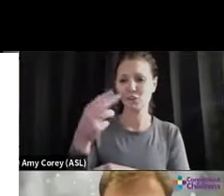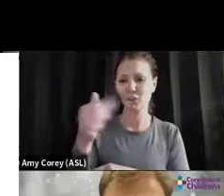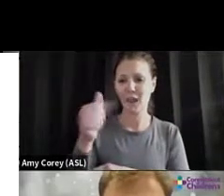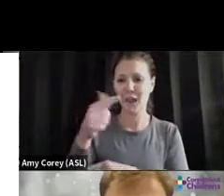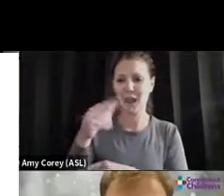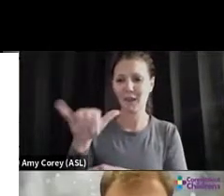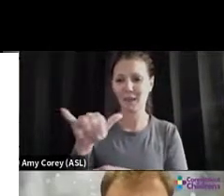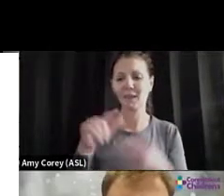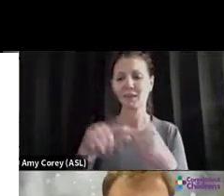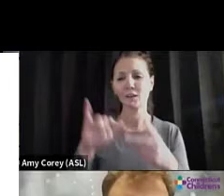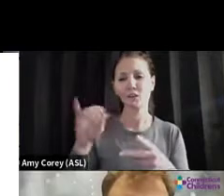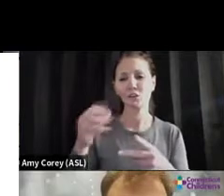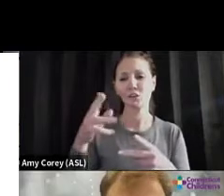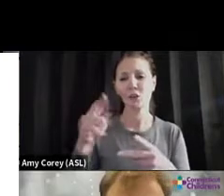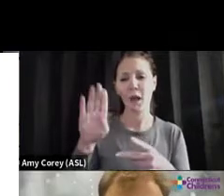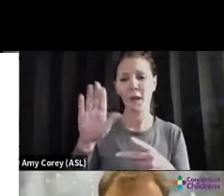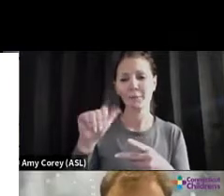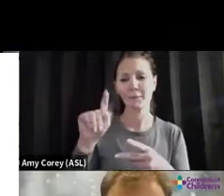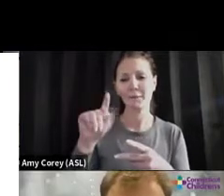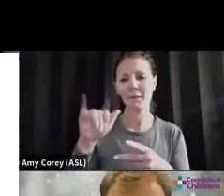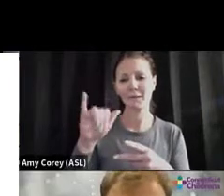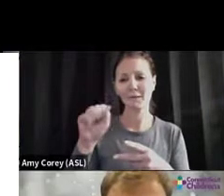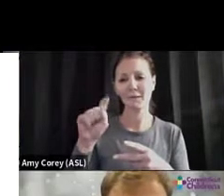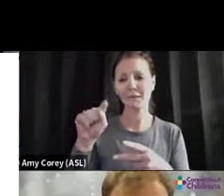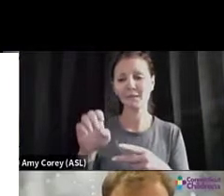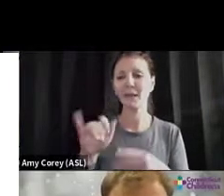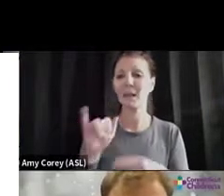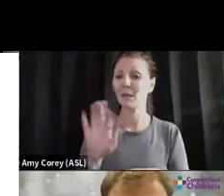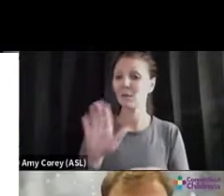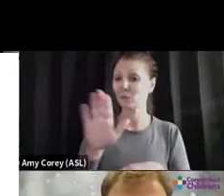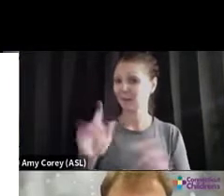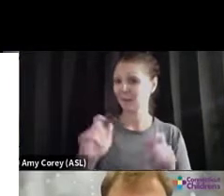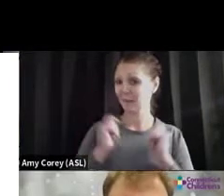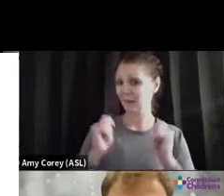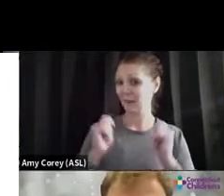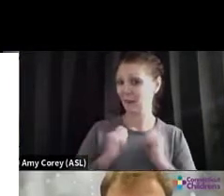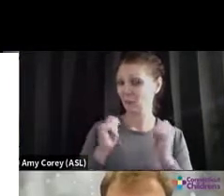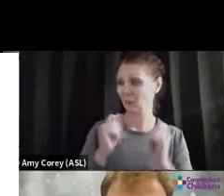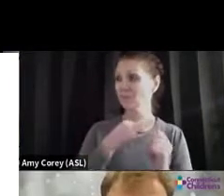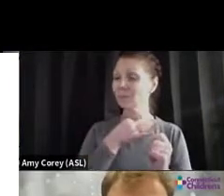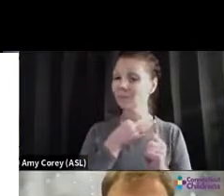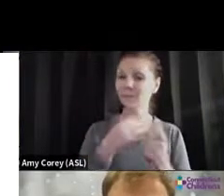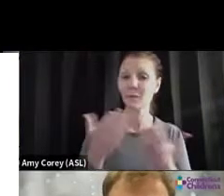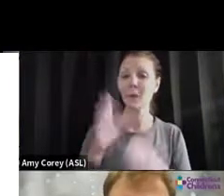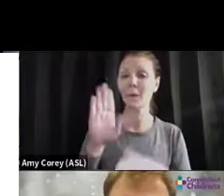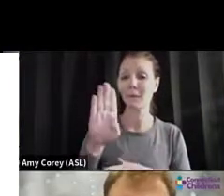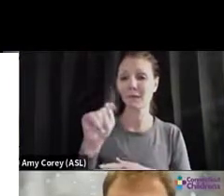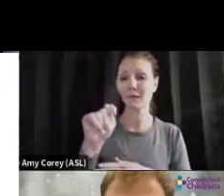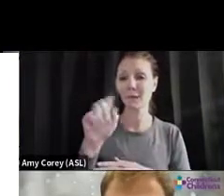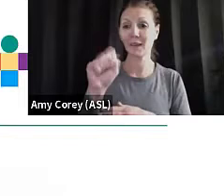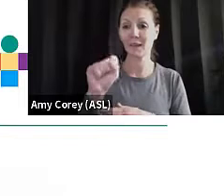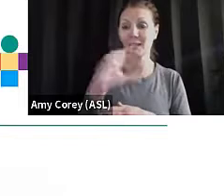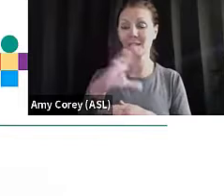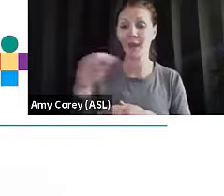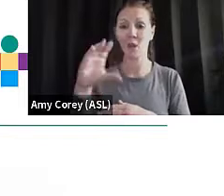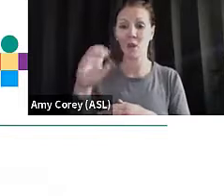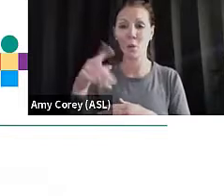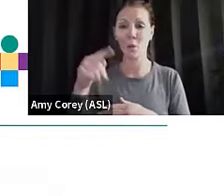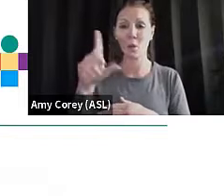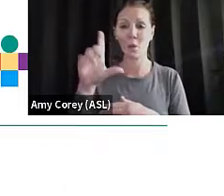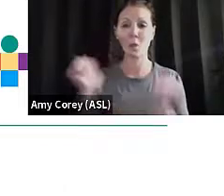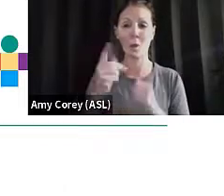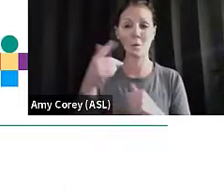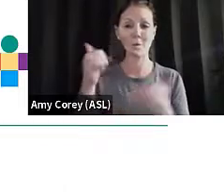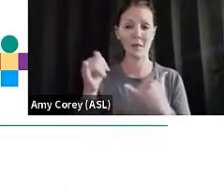And if you want to connect with your teenagers, Coldplay and BTS came out with a dual duet together. It's really good. So thank you so much.